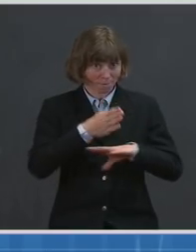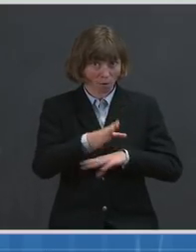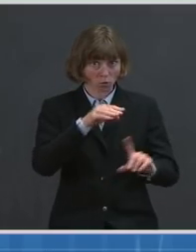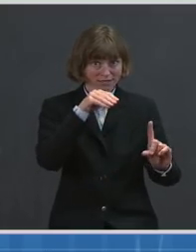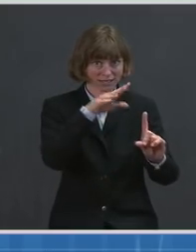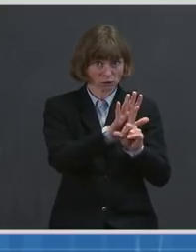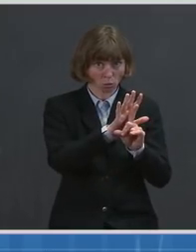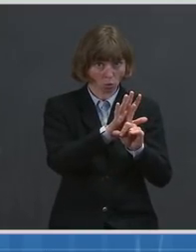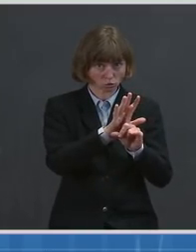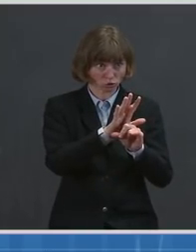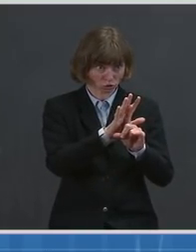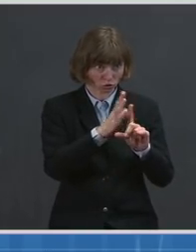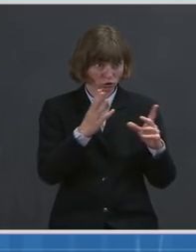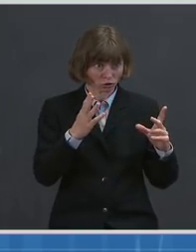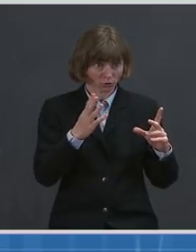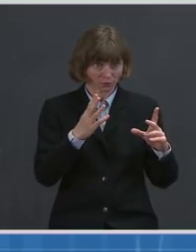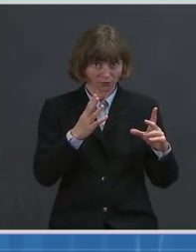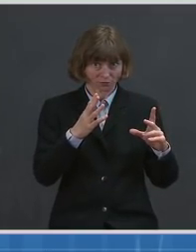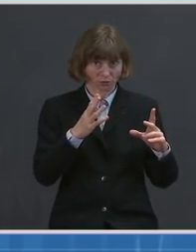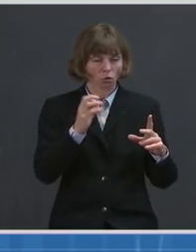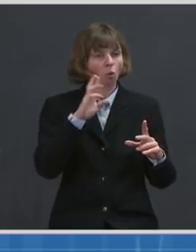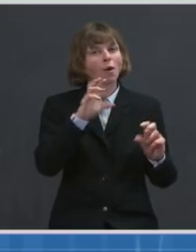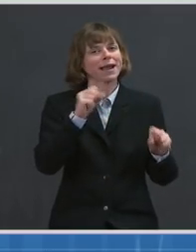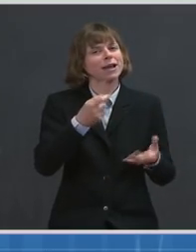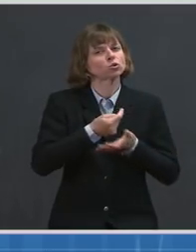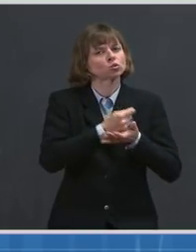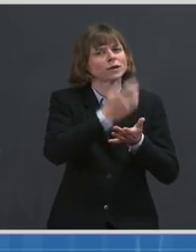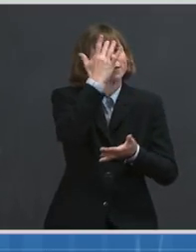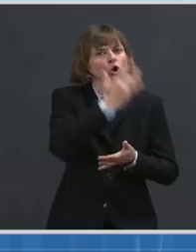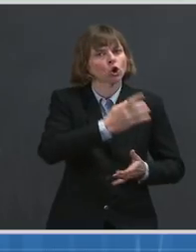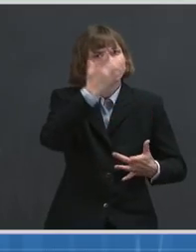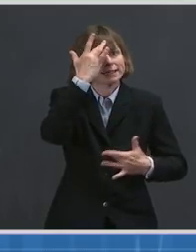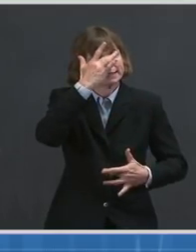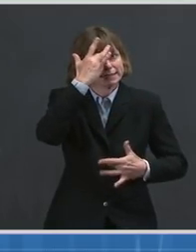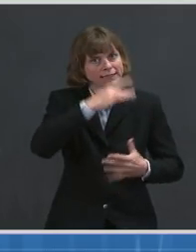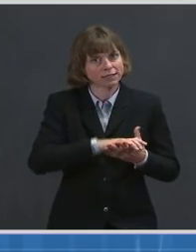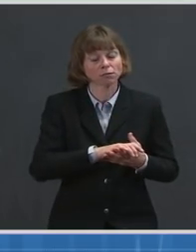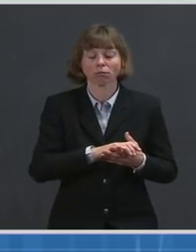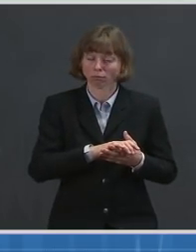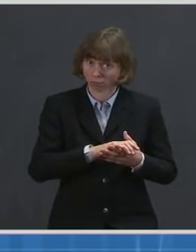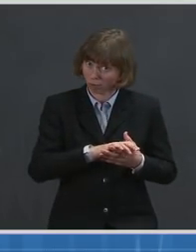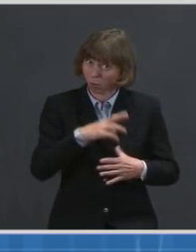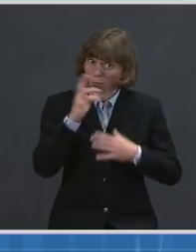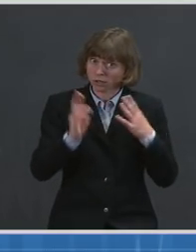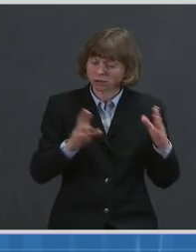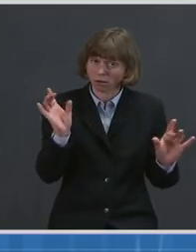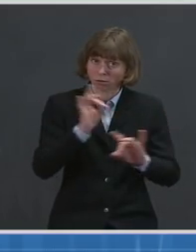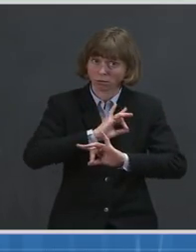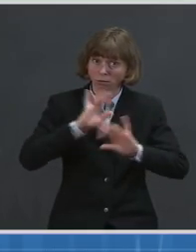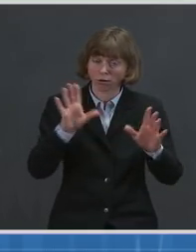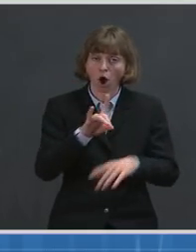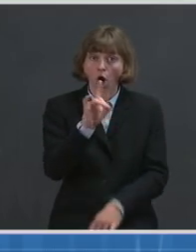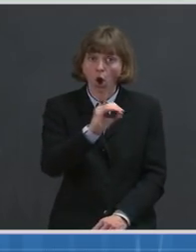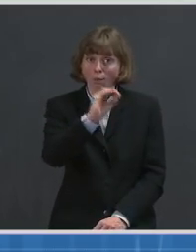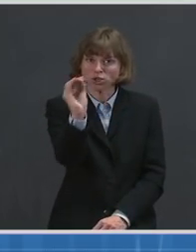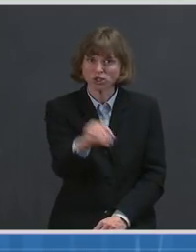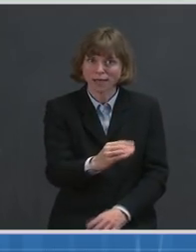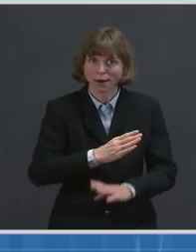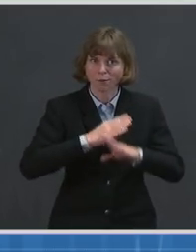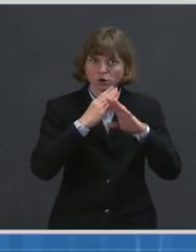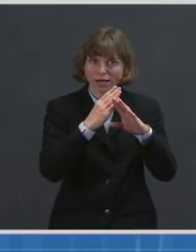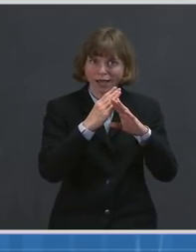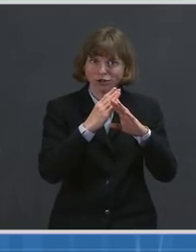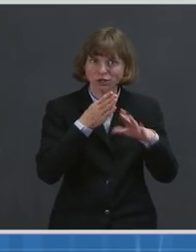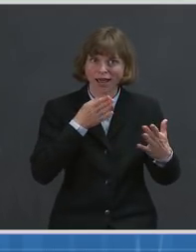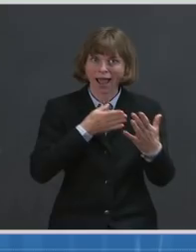if you can treat early disease. The results were really dramatic. There was 100 percent protection against symptomatic